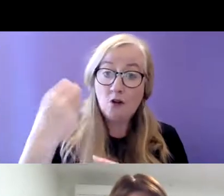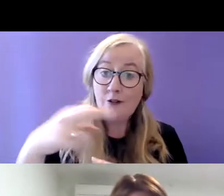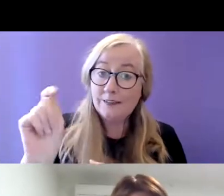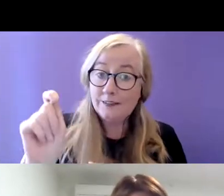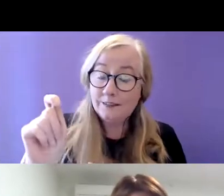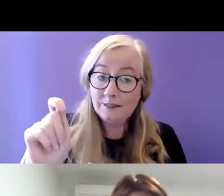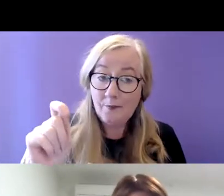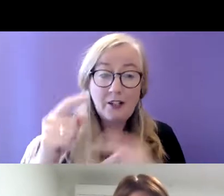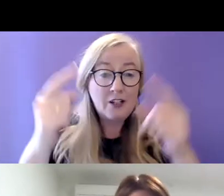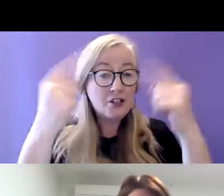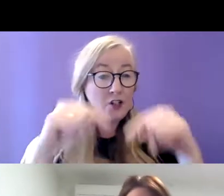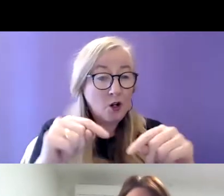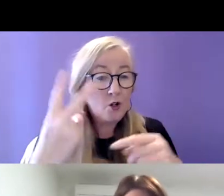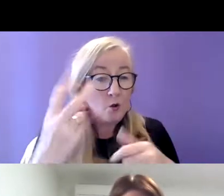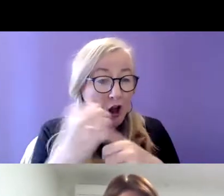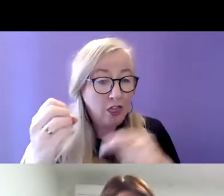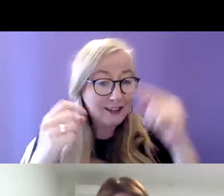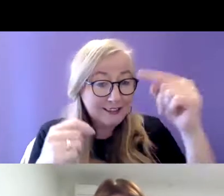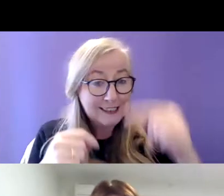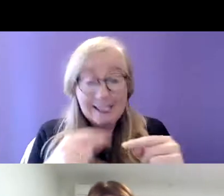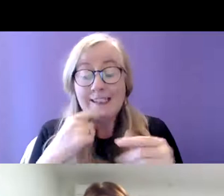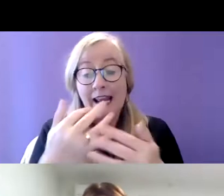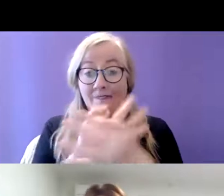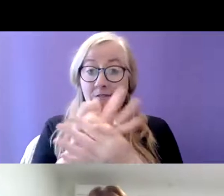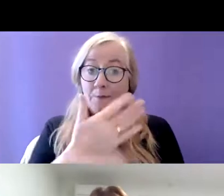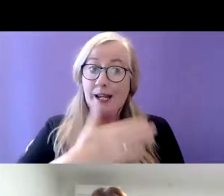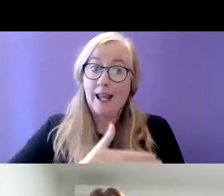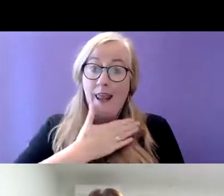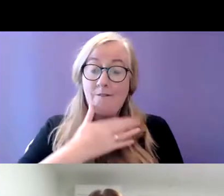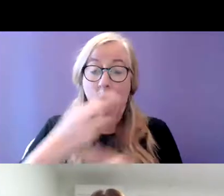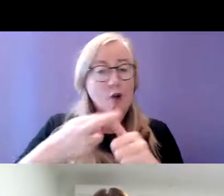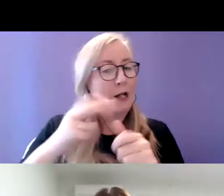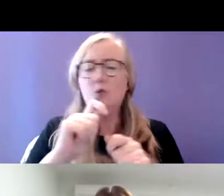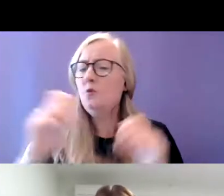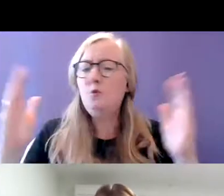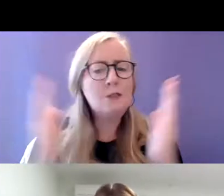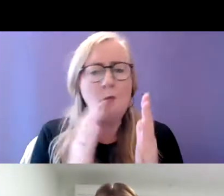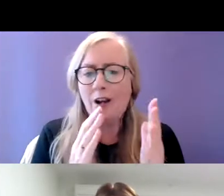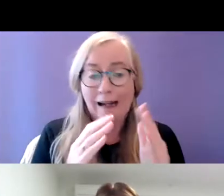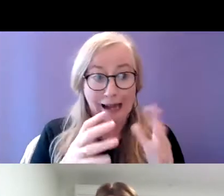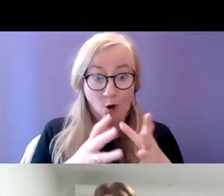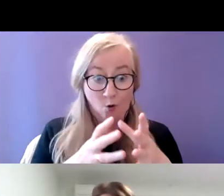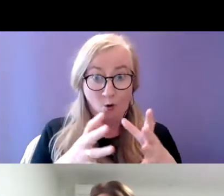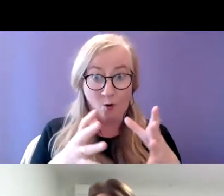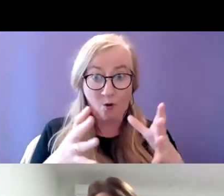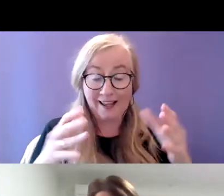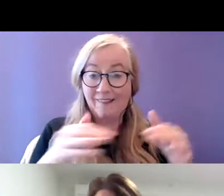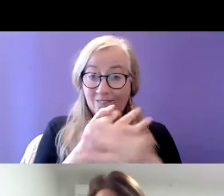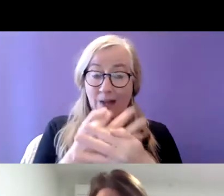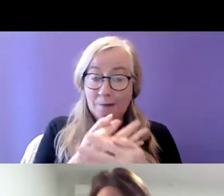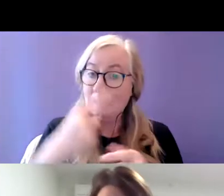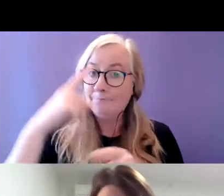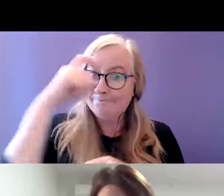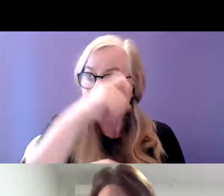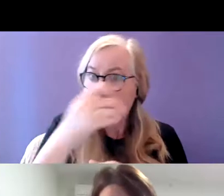In another two instances, the rented home that the family were living in was already too small to accommodate the growing family needs. There was difficulty